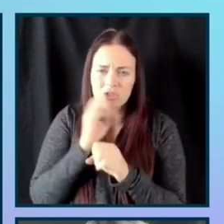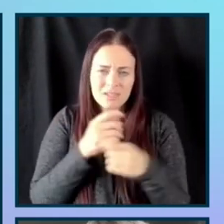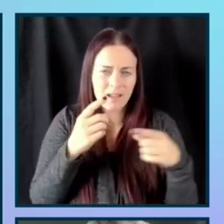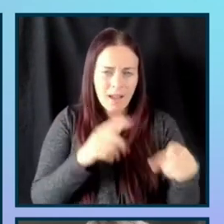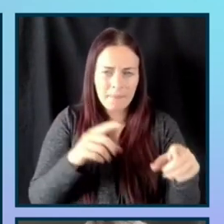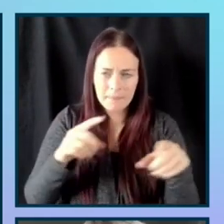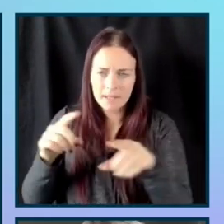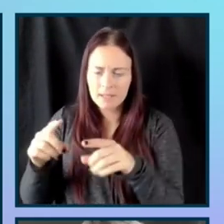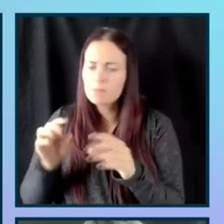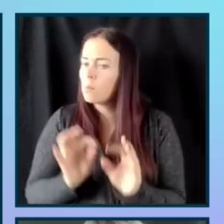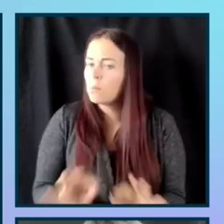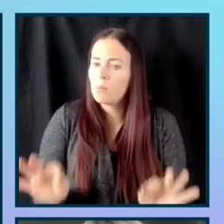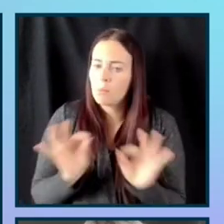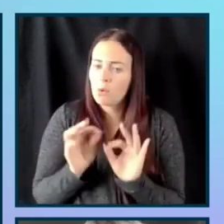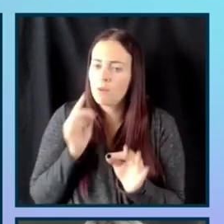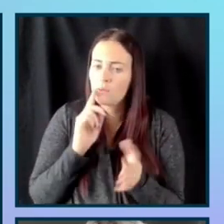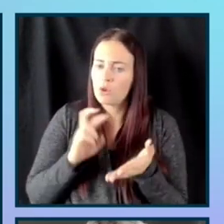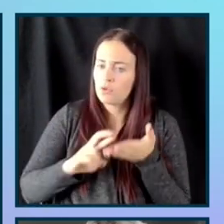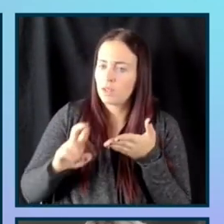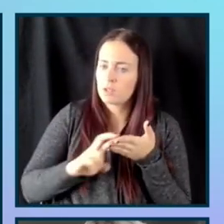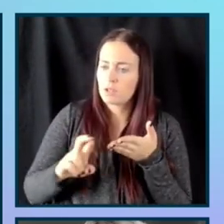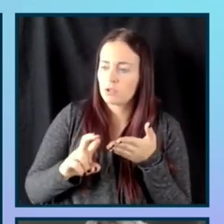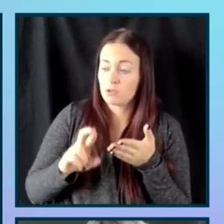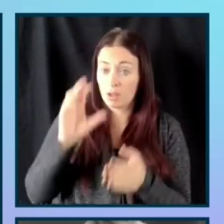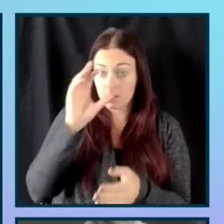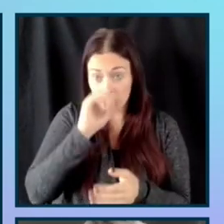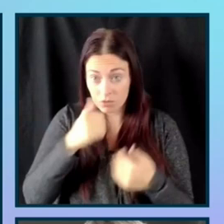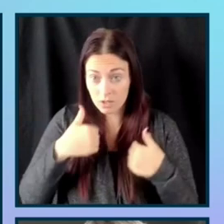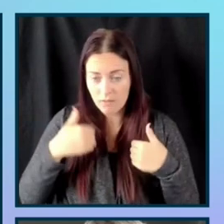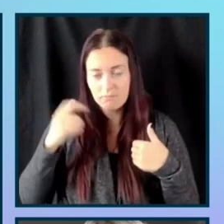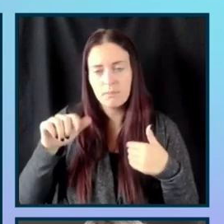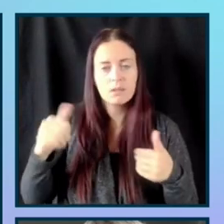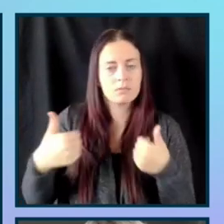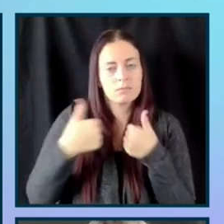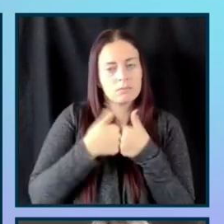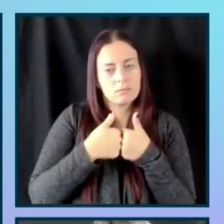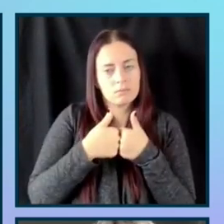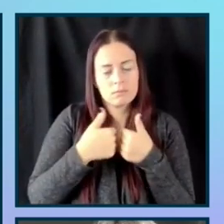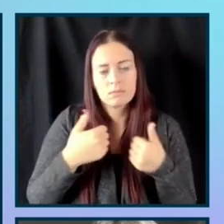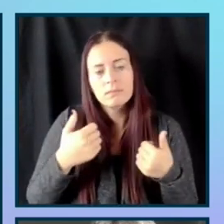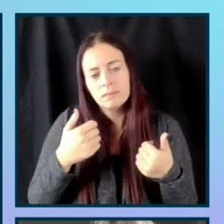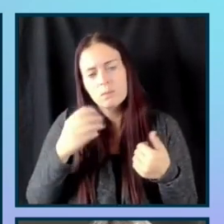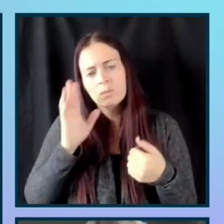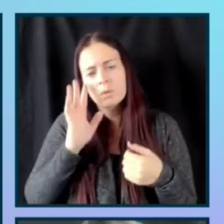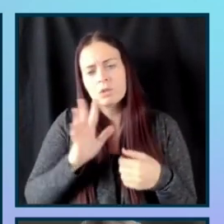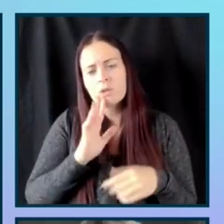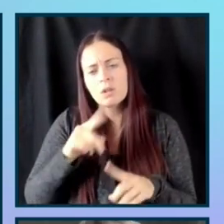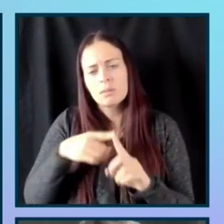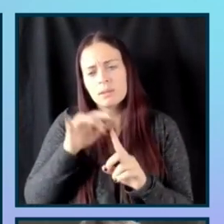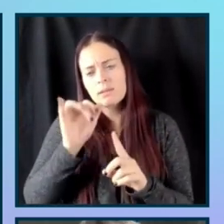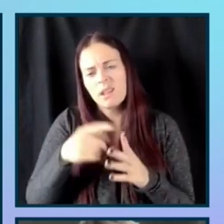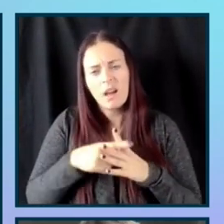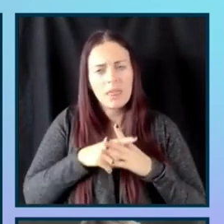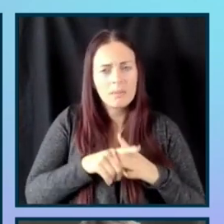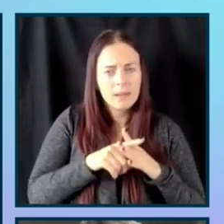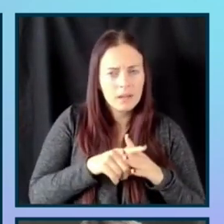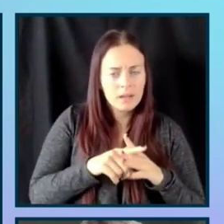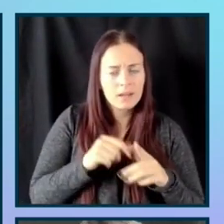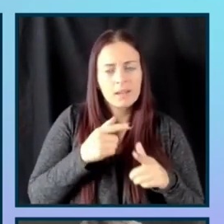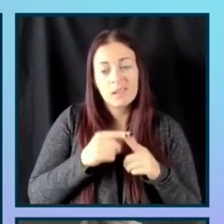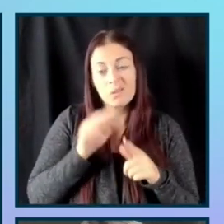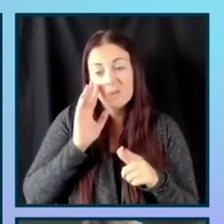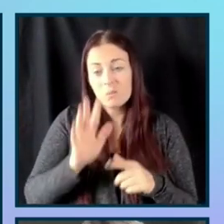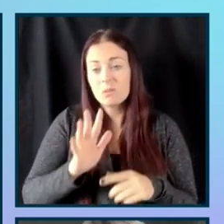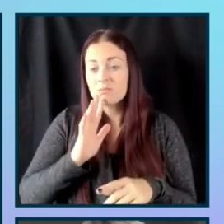research to always challenge assumptions. And so we're going to talk a little bit about those assumptions in the beginning. And then we're going to talk about